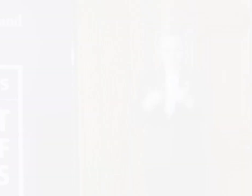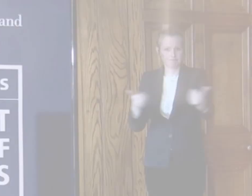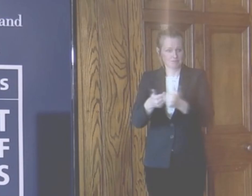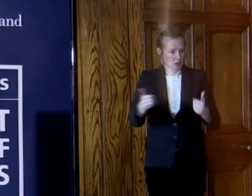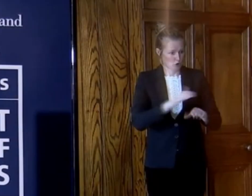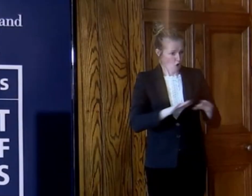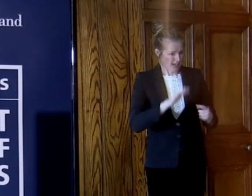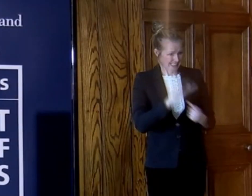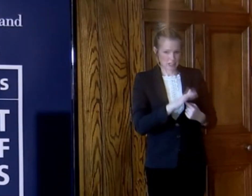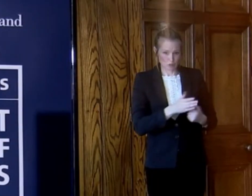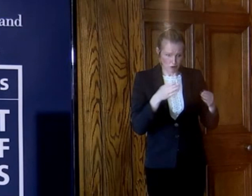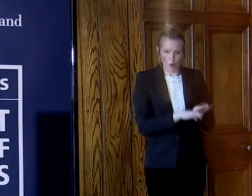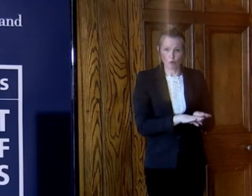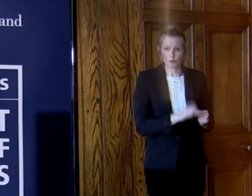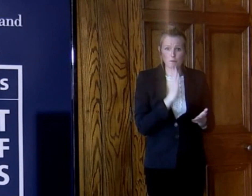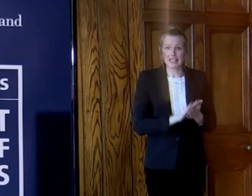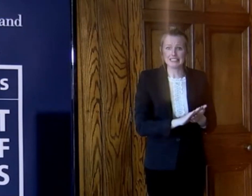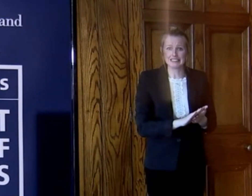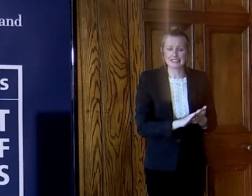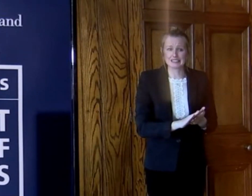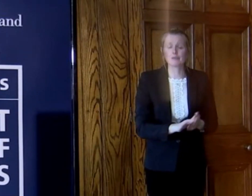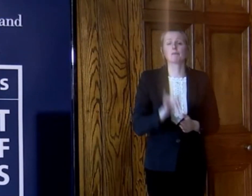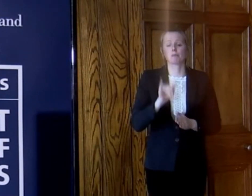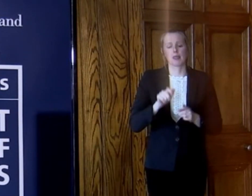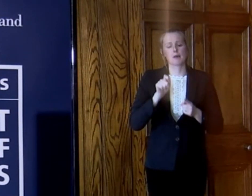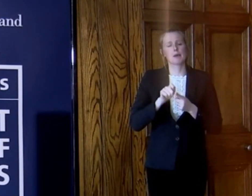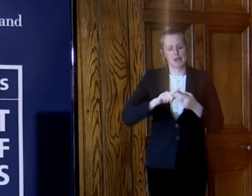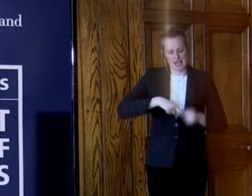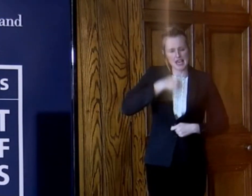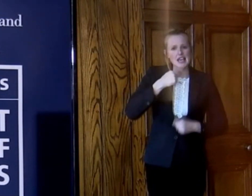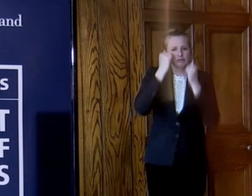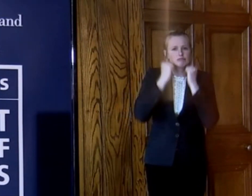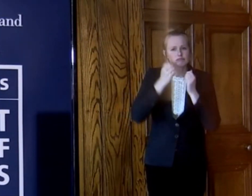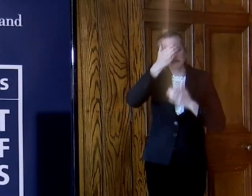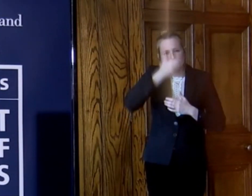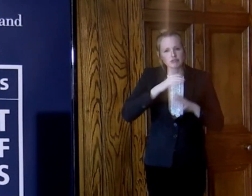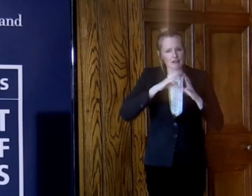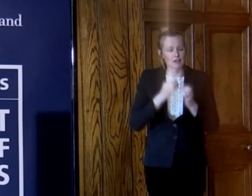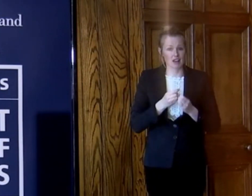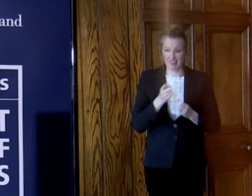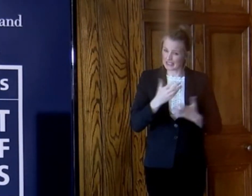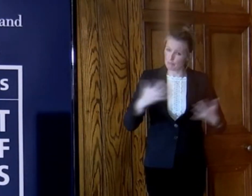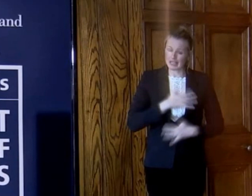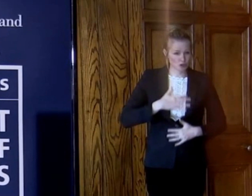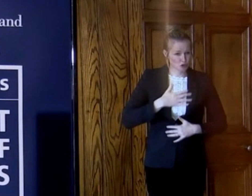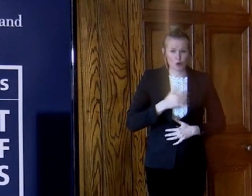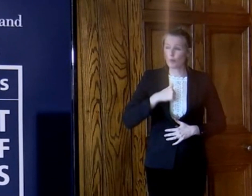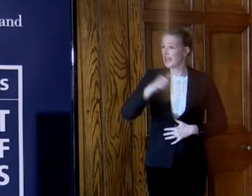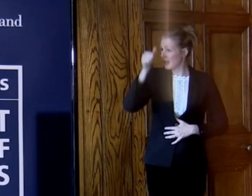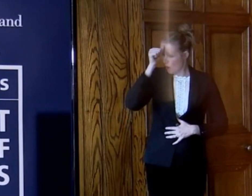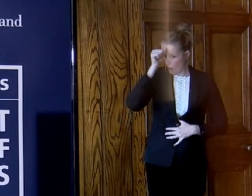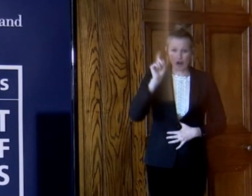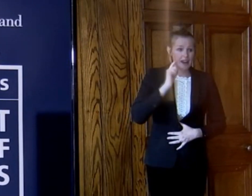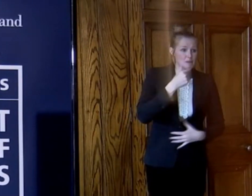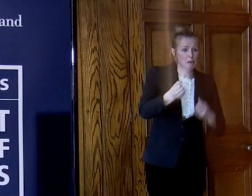government. On the issue of PPE it is a huge issue of concern right out we hear it every day from the workforce